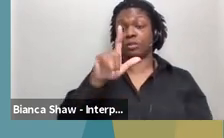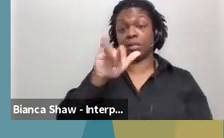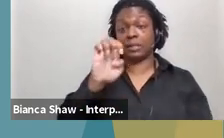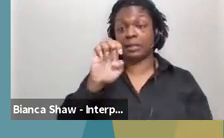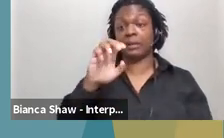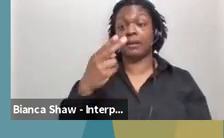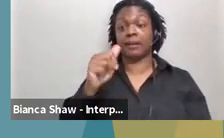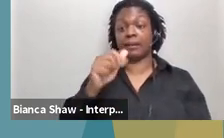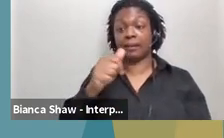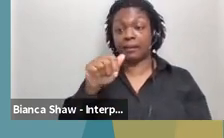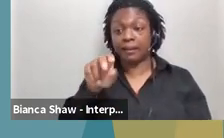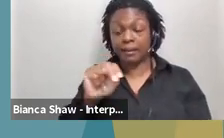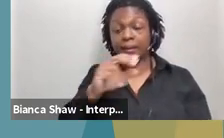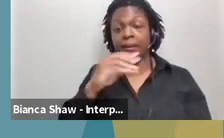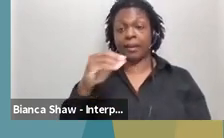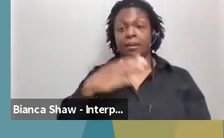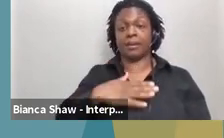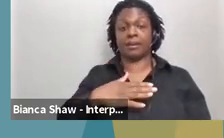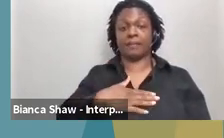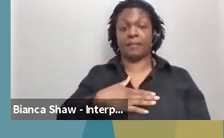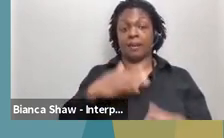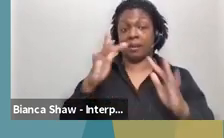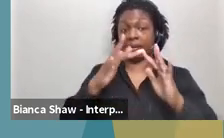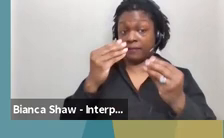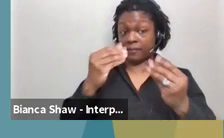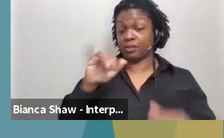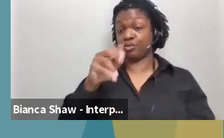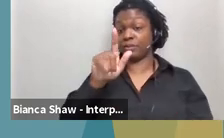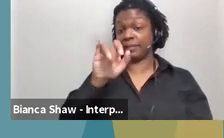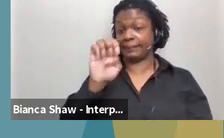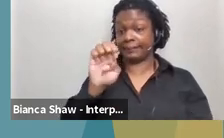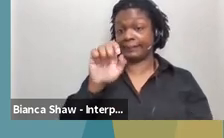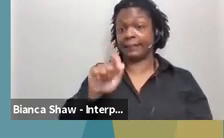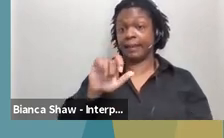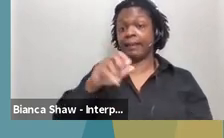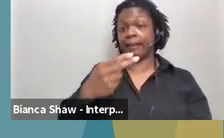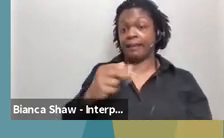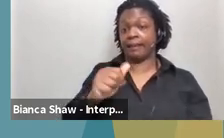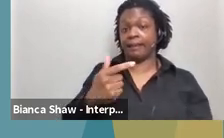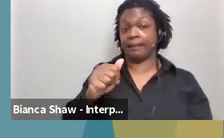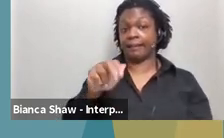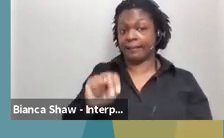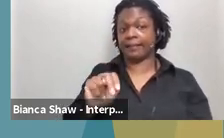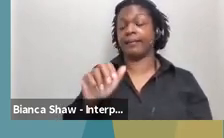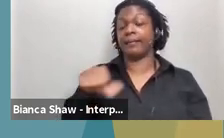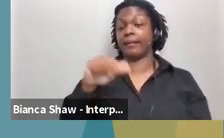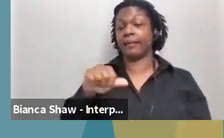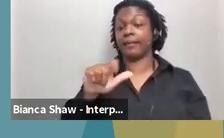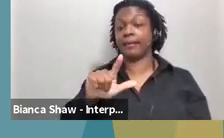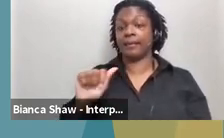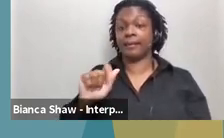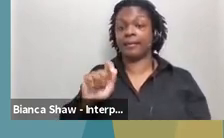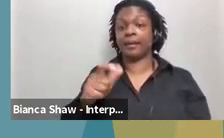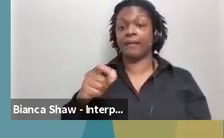my contact information is julie.hagan at la.gov. And we've also provided you with some